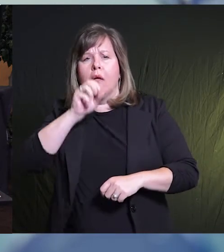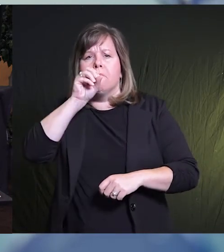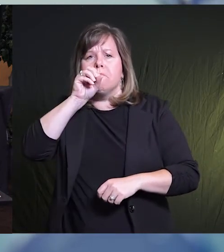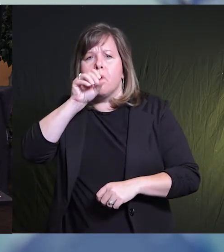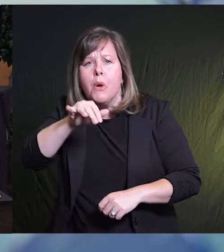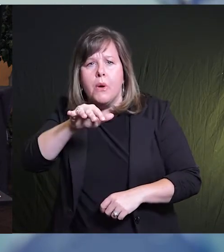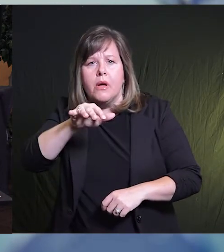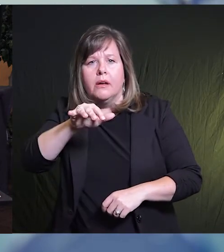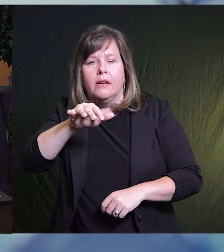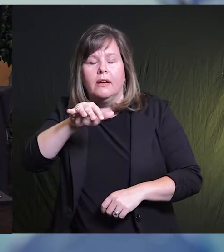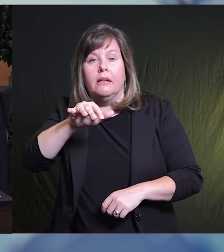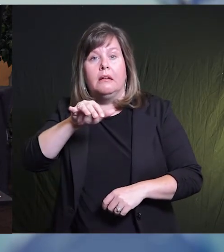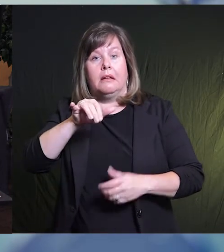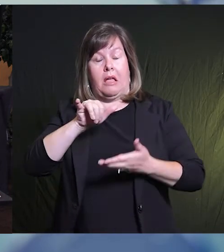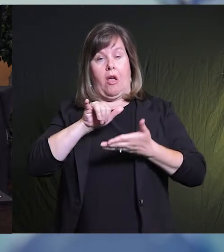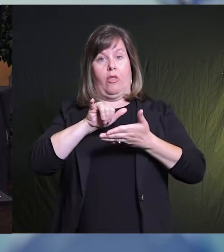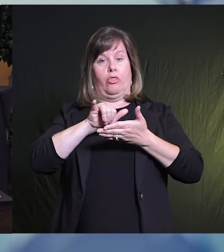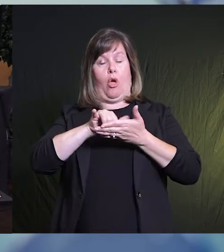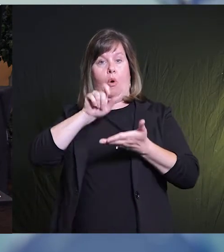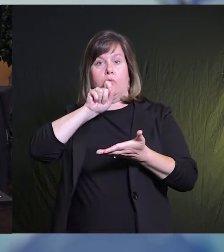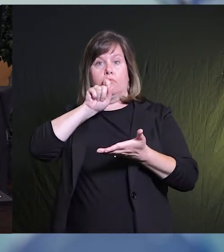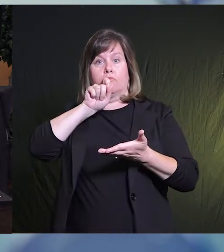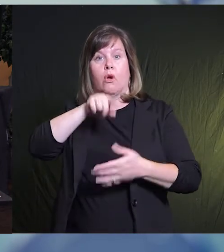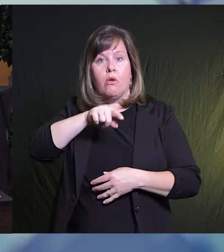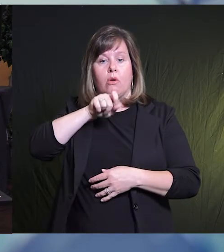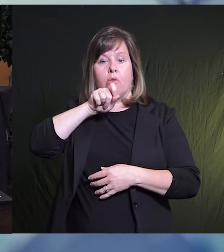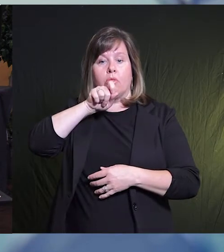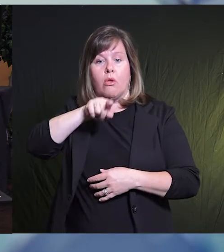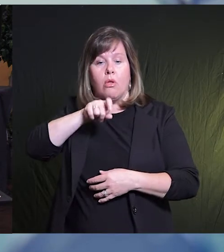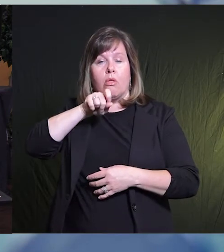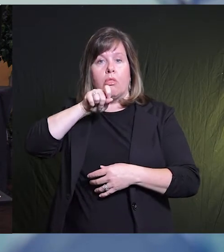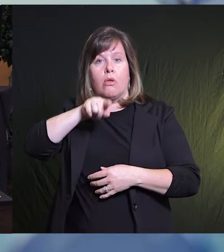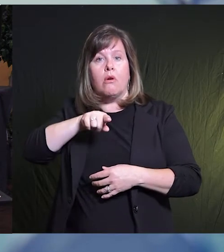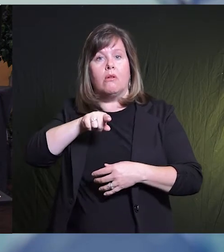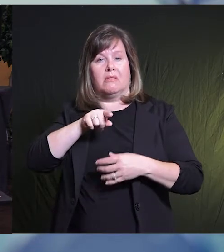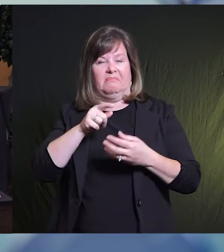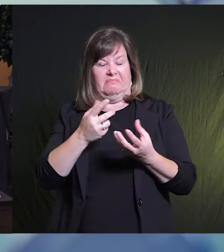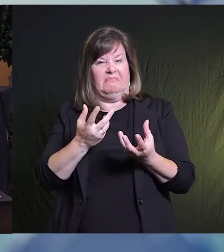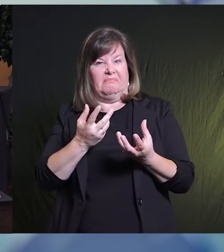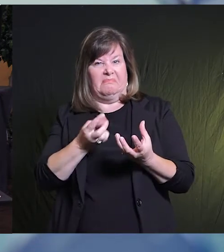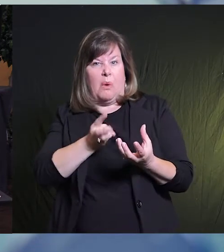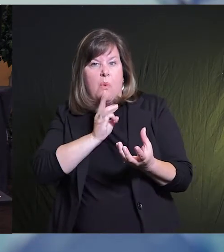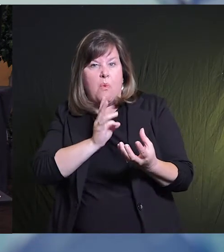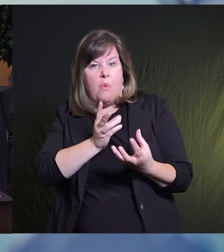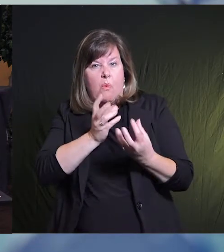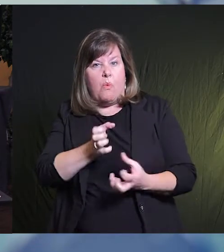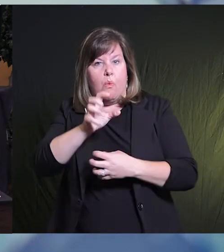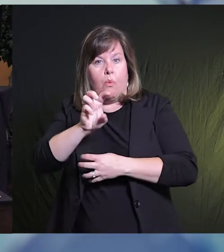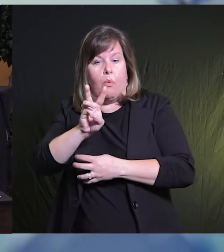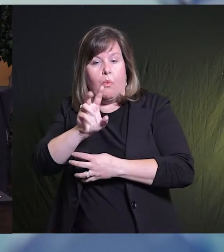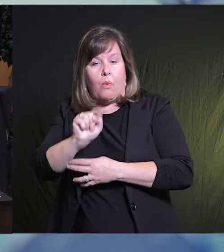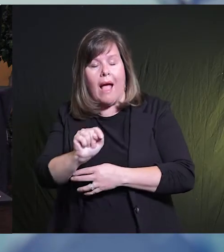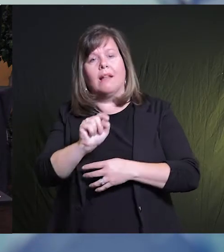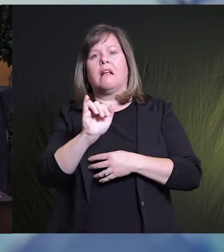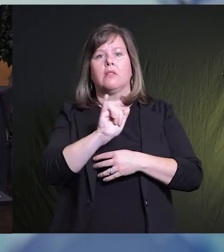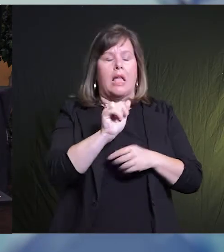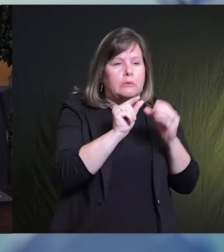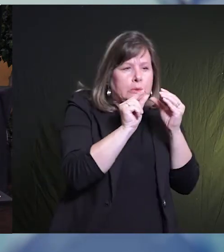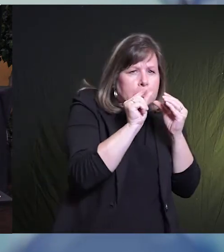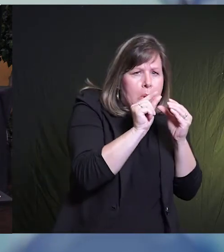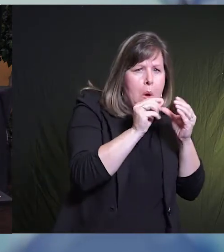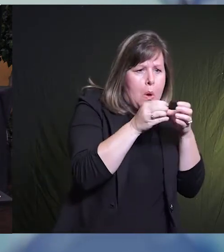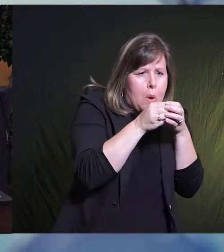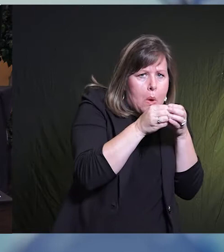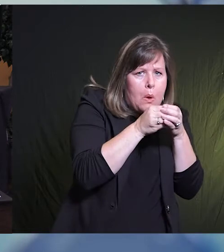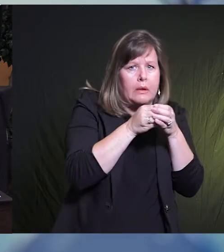of moisture, to use my friend's analogy, run between the size of a golf ball to a beach ball. So